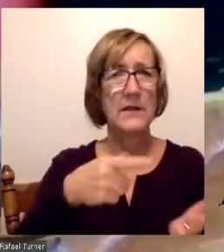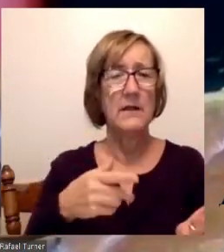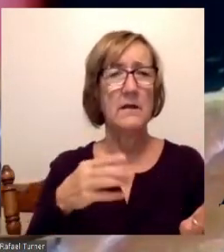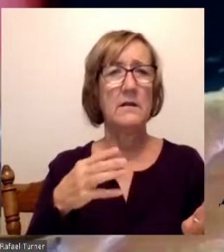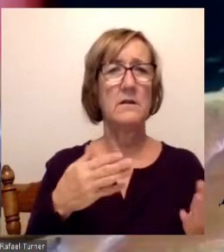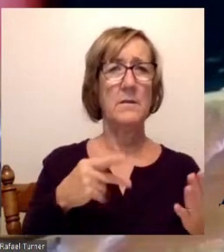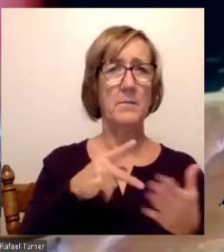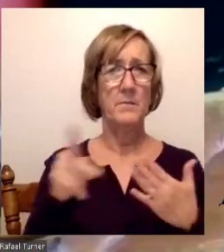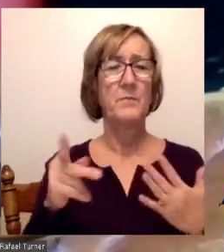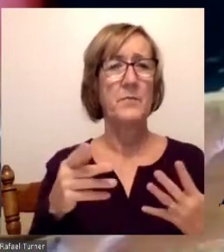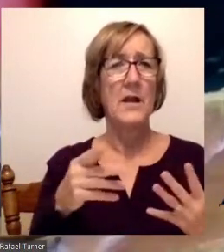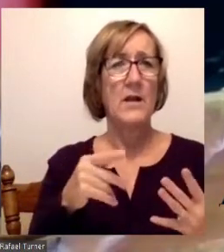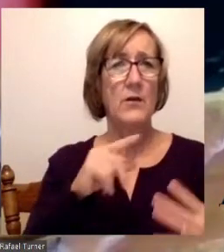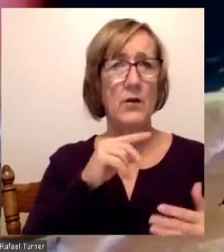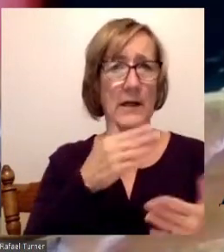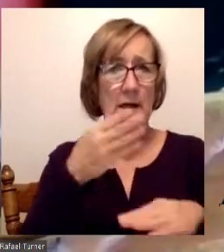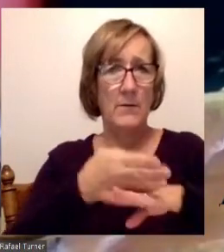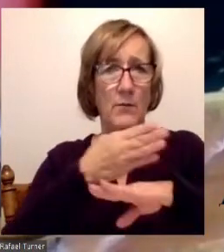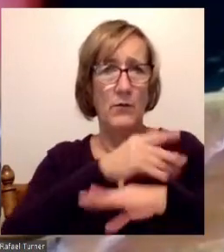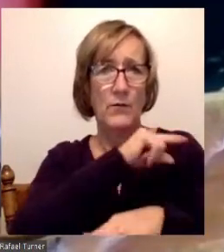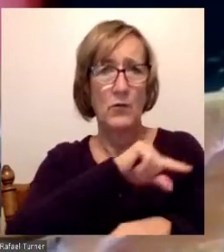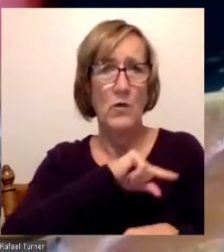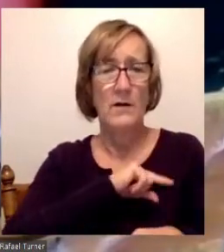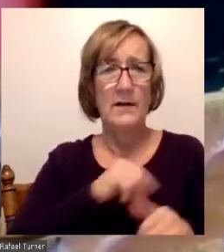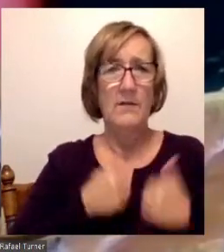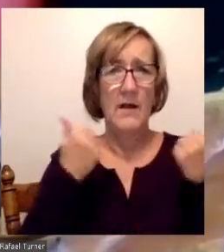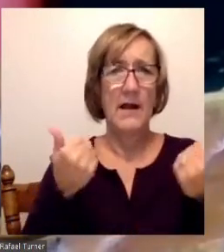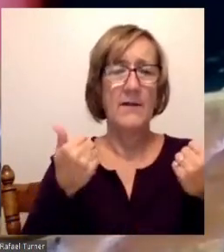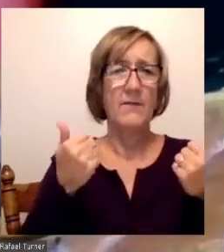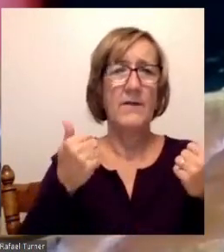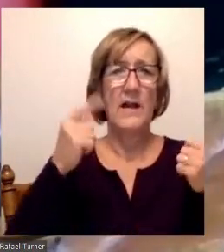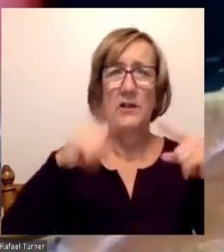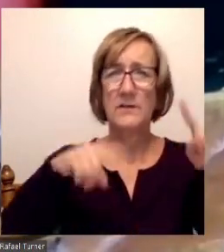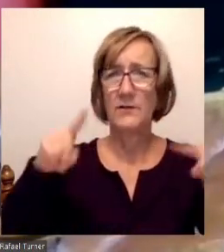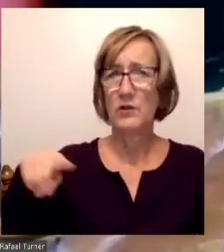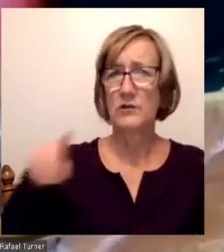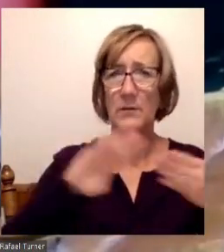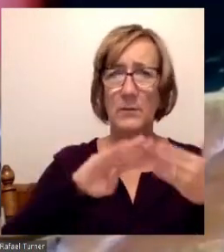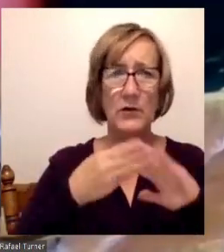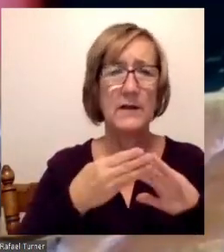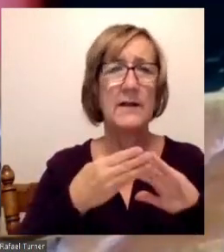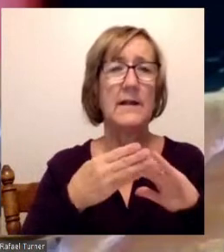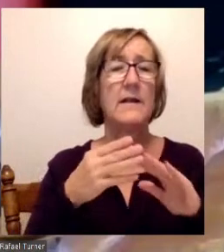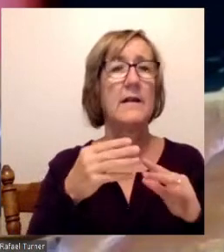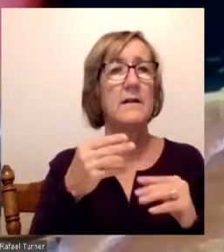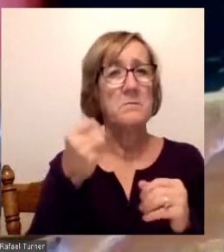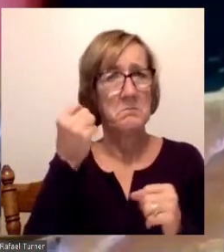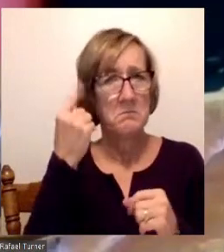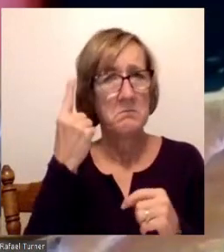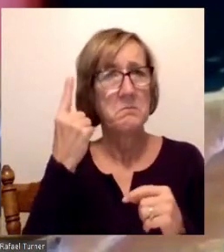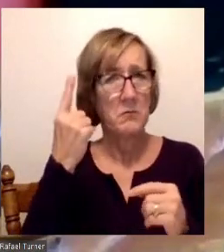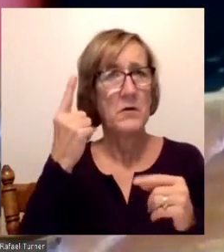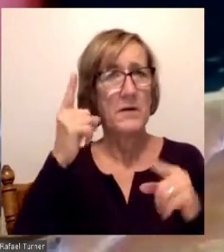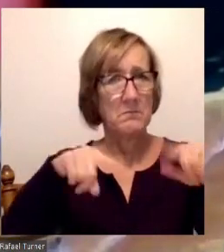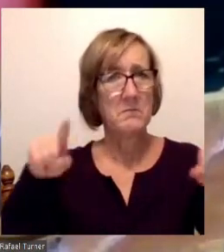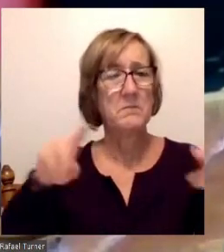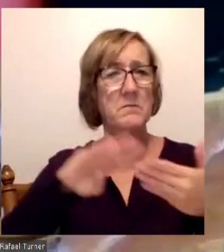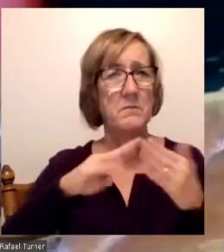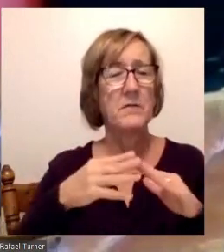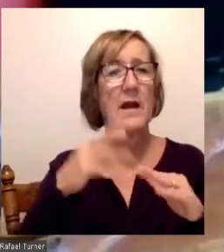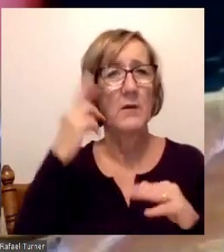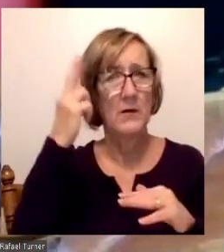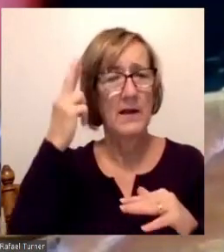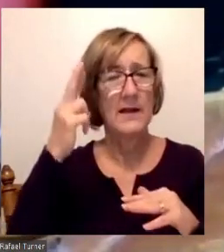quality of life in our multicultural community. With our multicultural community in mind, I realize that African-American